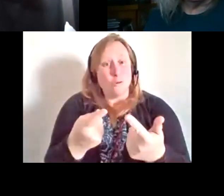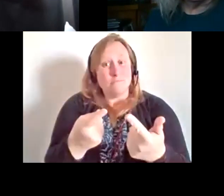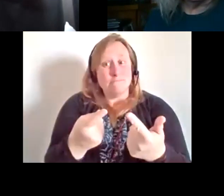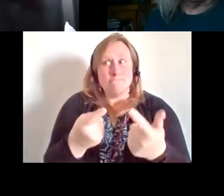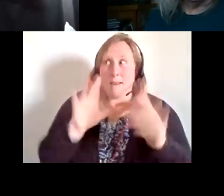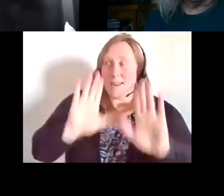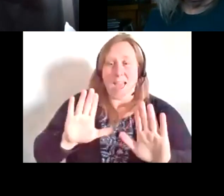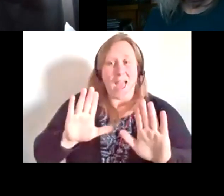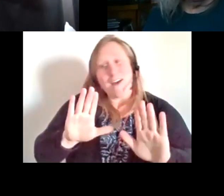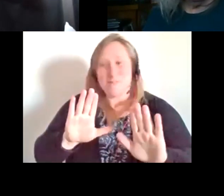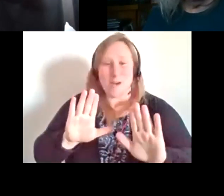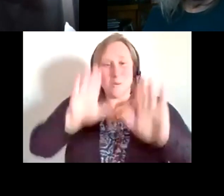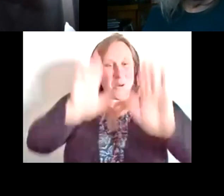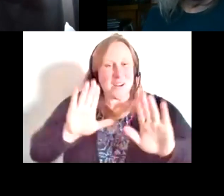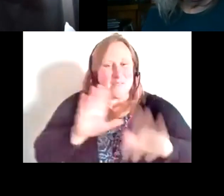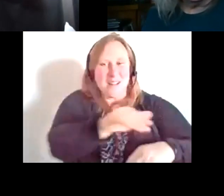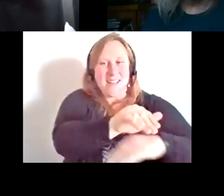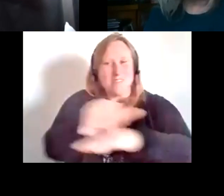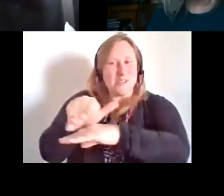an exceptional afternoon.